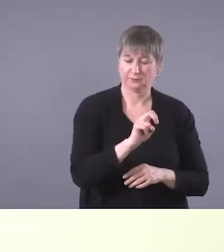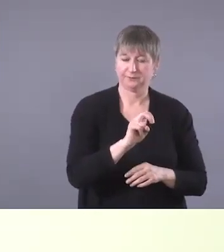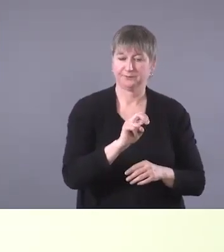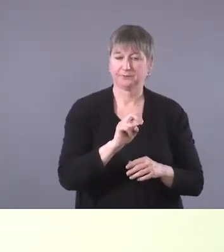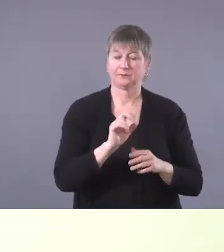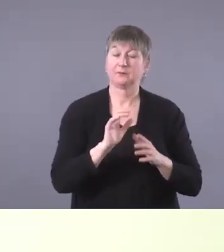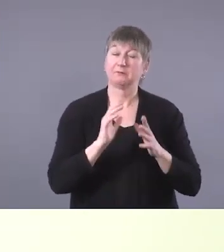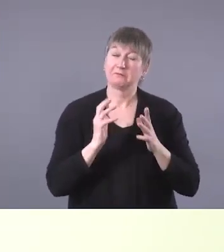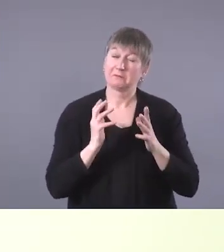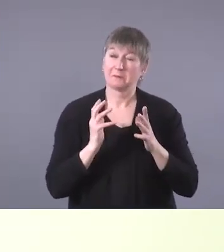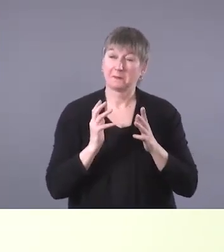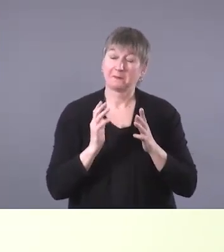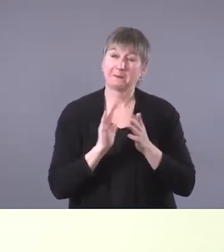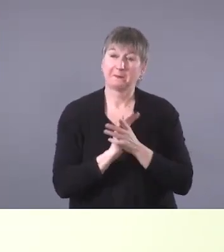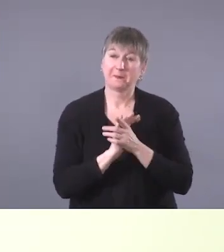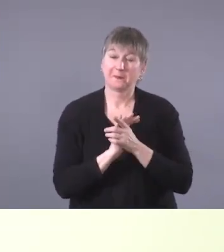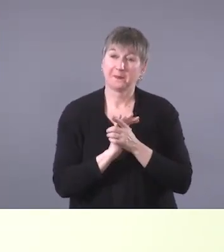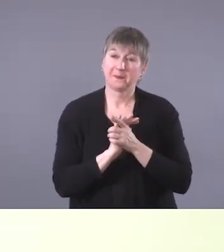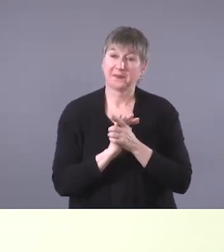particularly, uh,